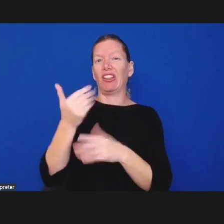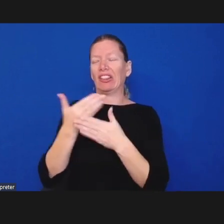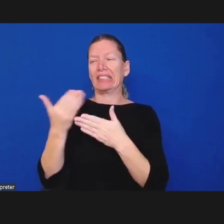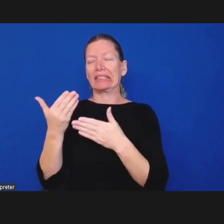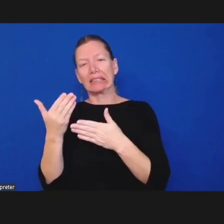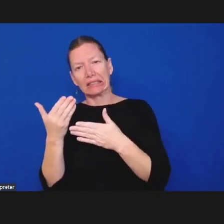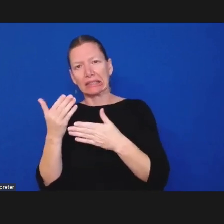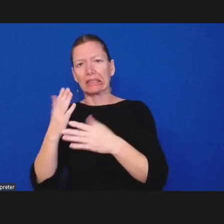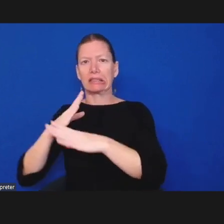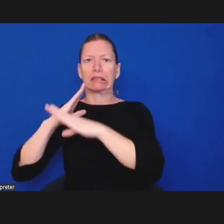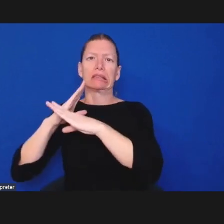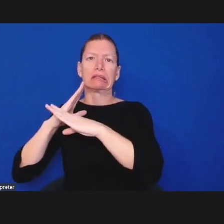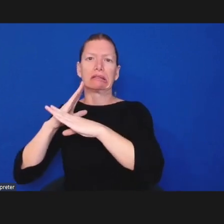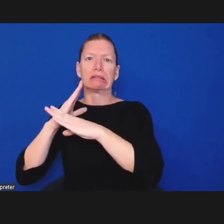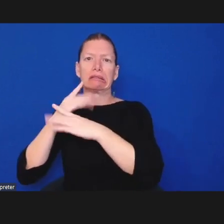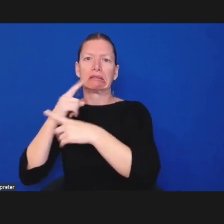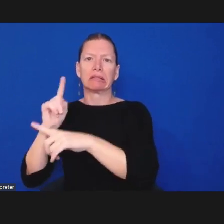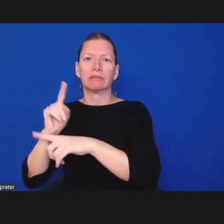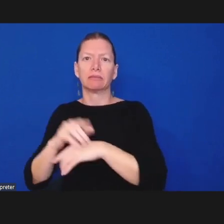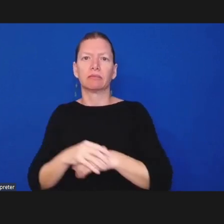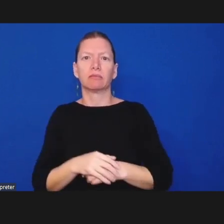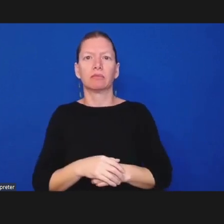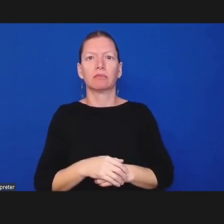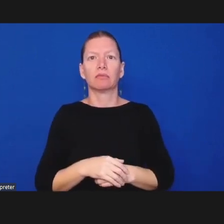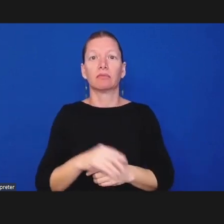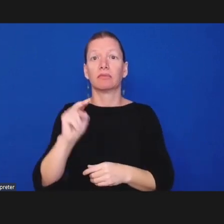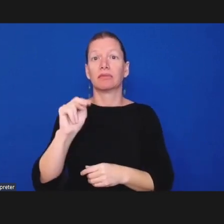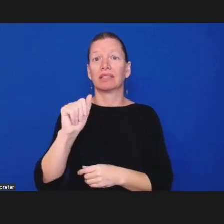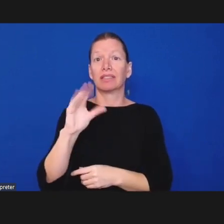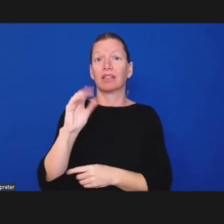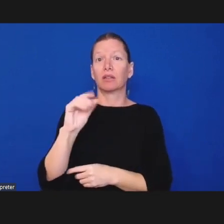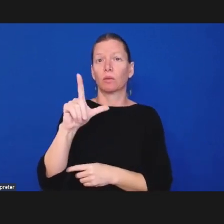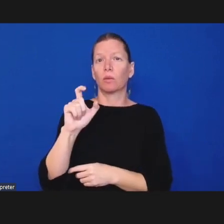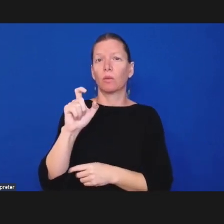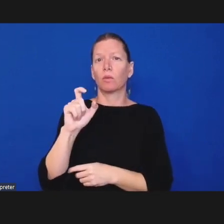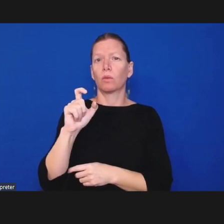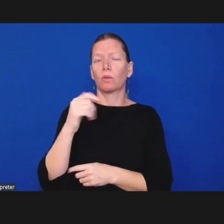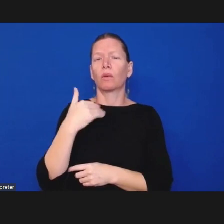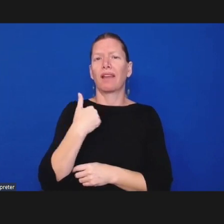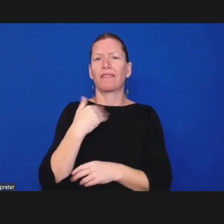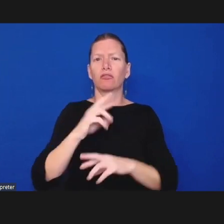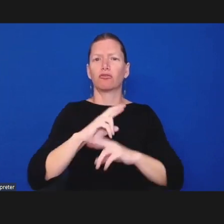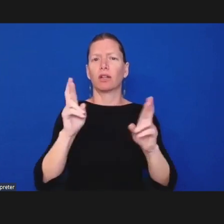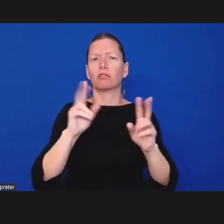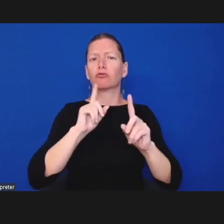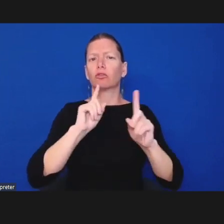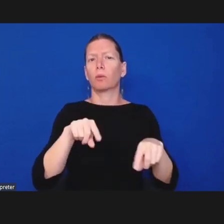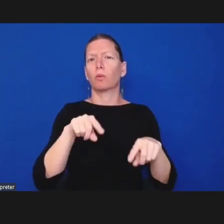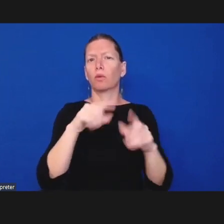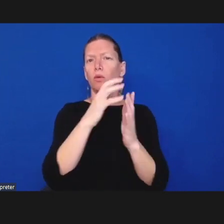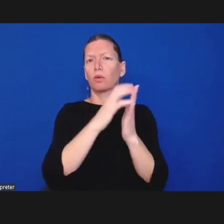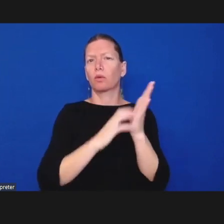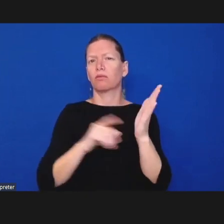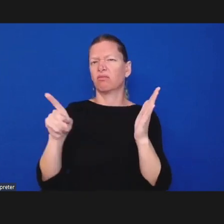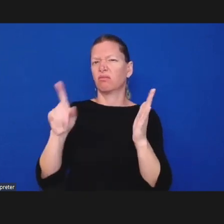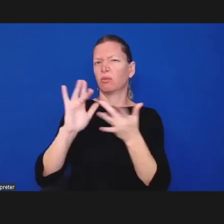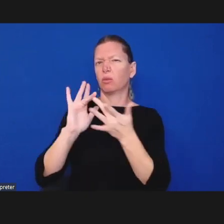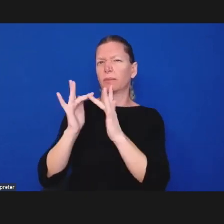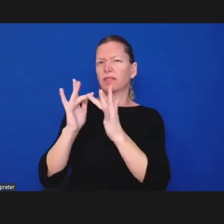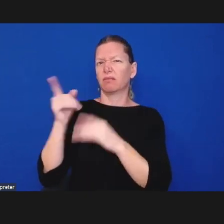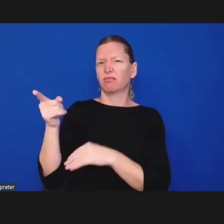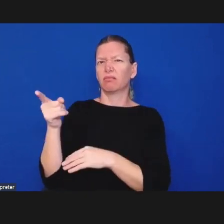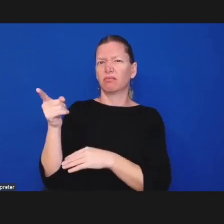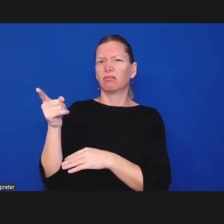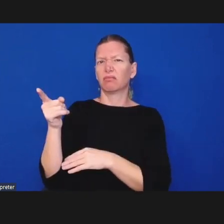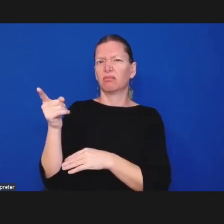some reports on our website these are reports that nacle did um after a year research project we got funding from the federal